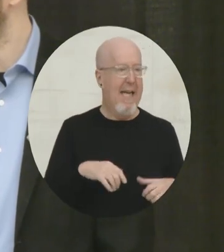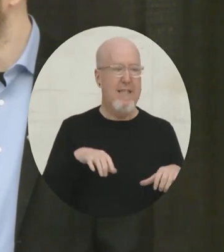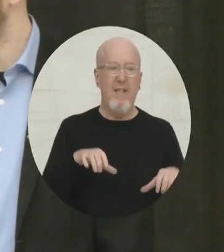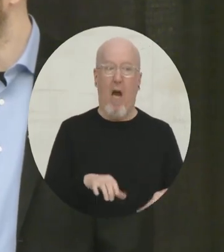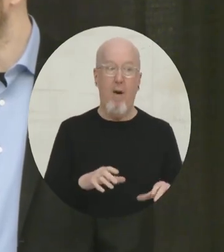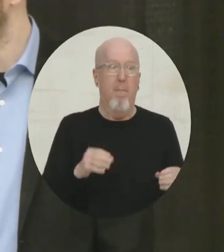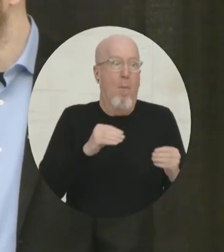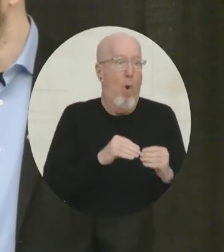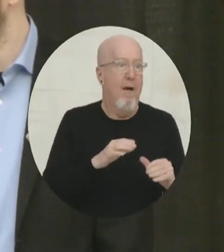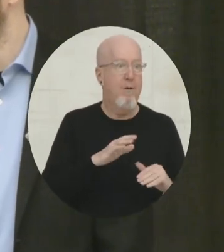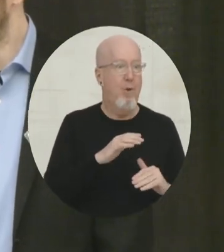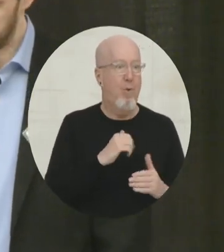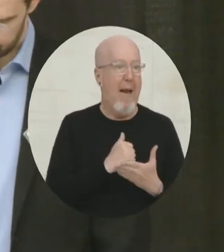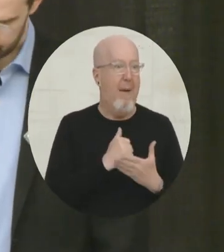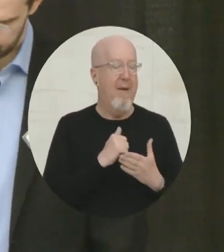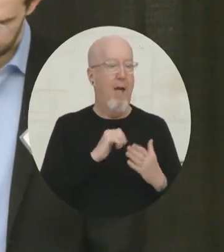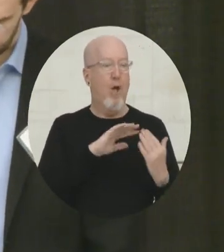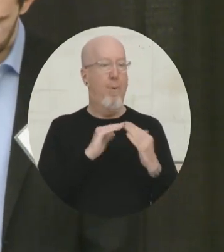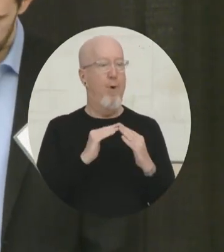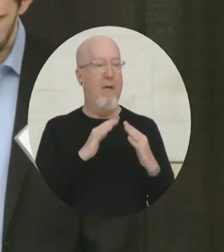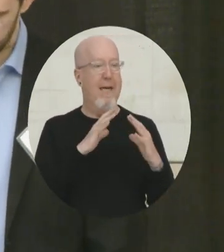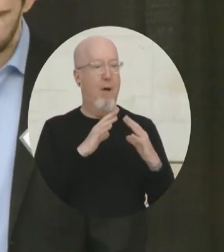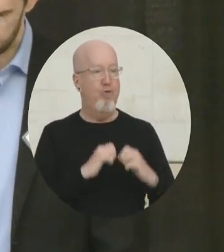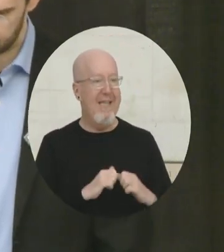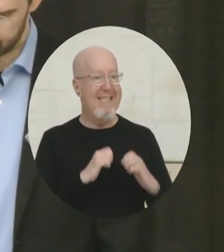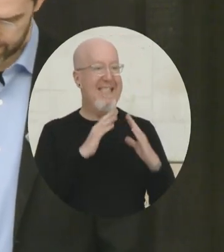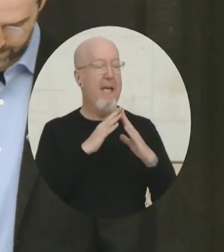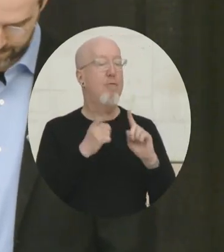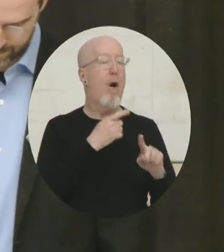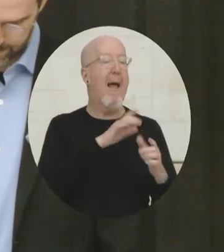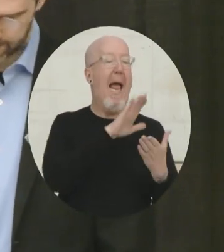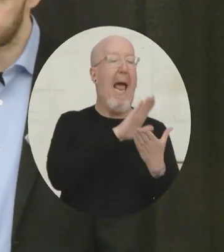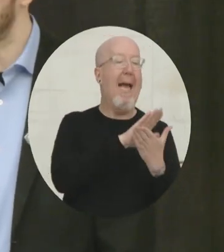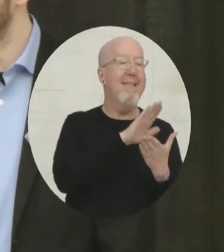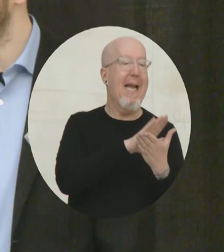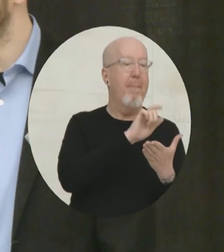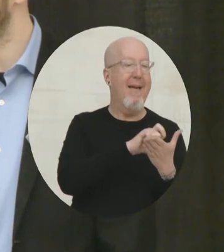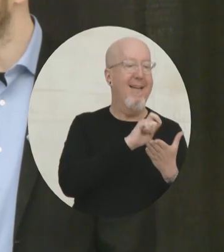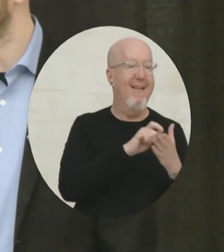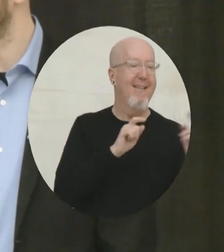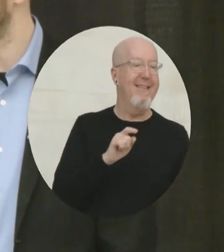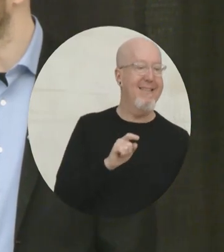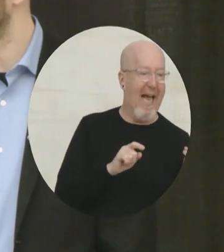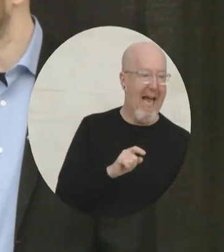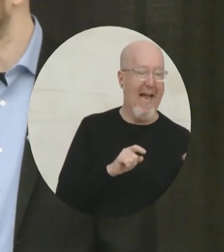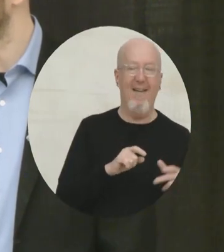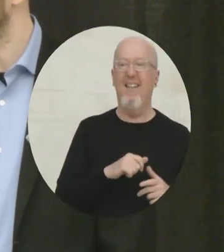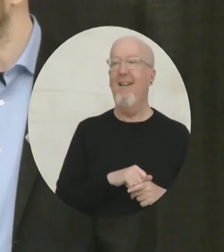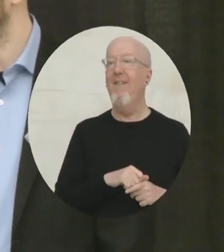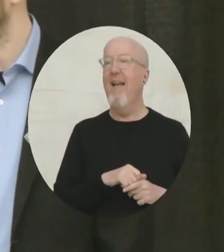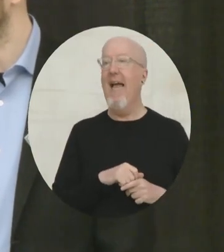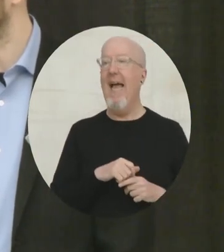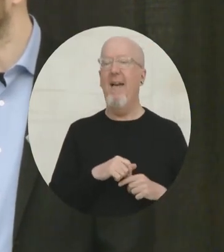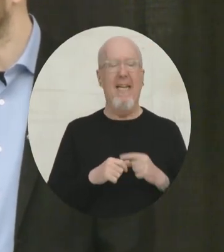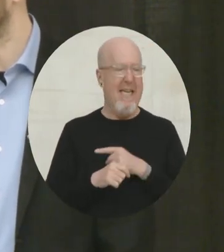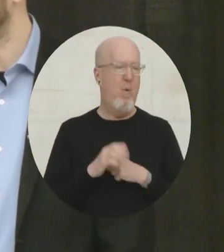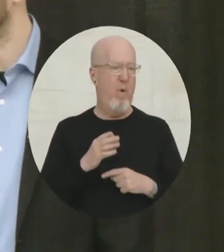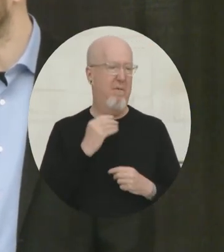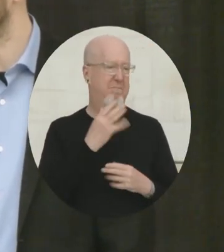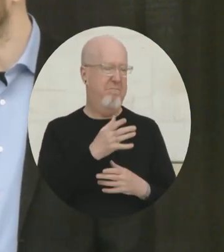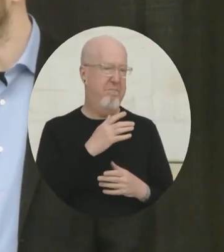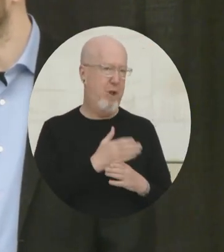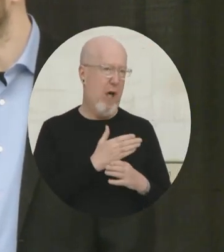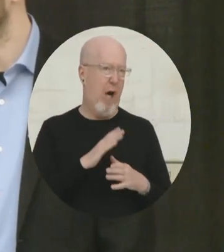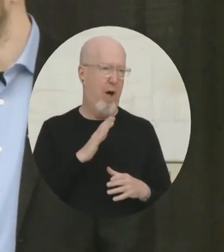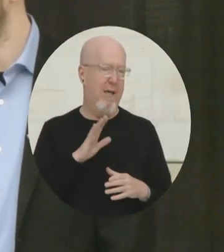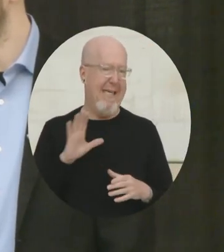to help the community resilience space from an academic side than anyone else I know. And he'll share more with you about his work. But the bottom line